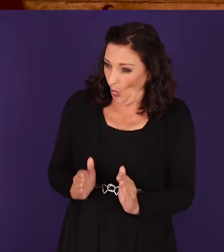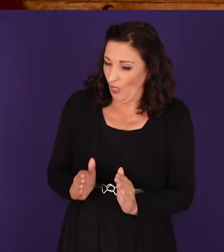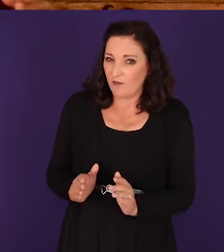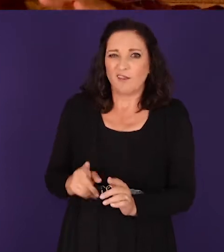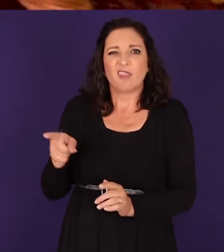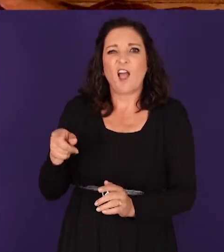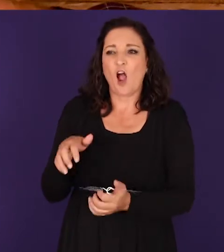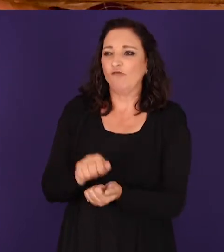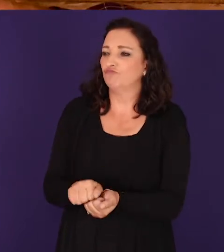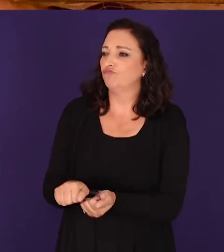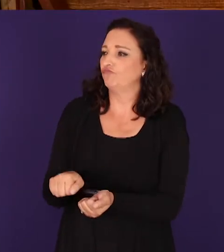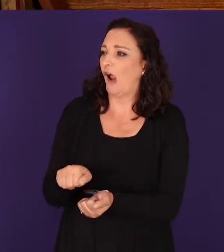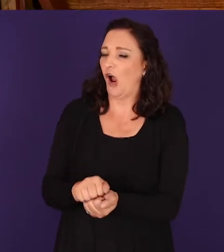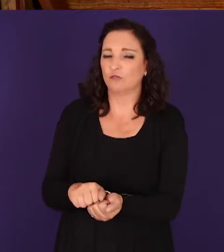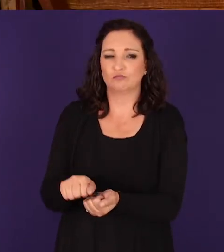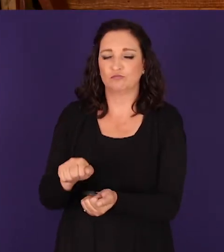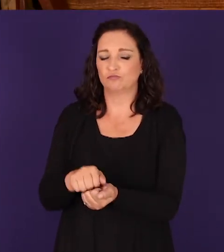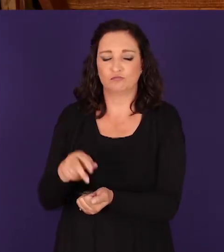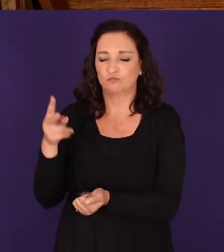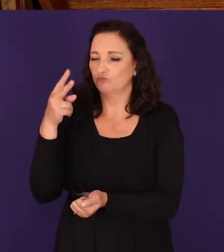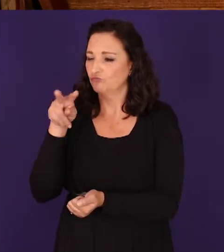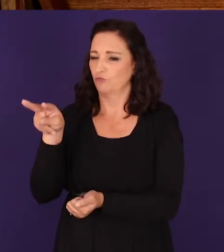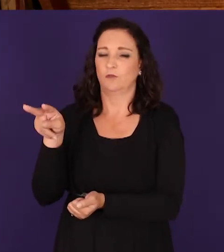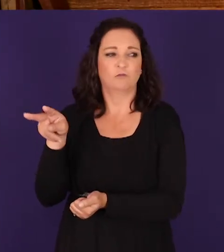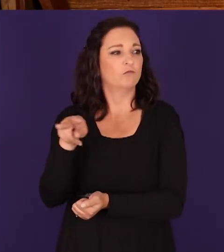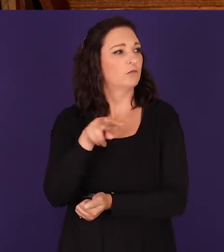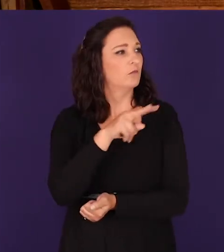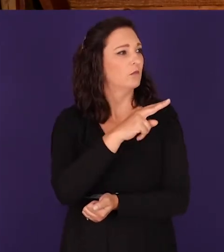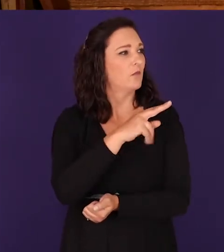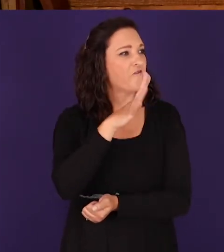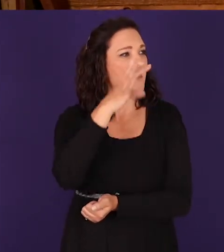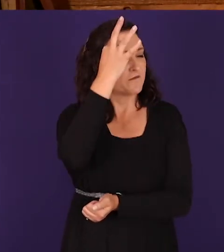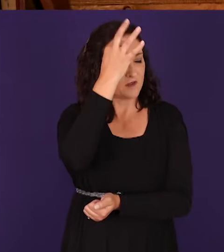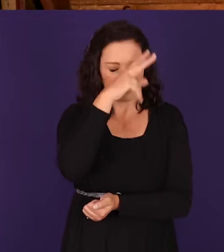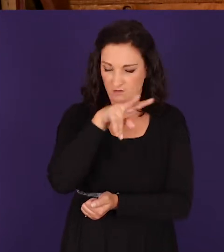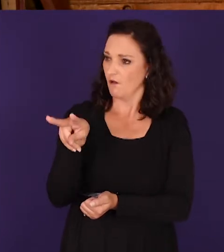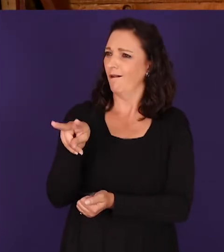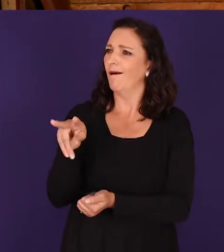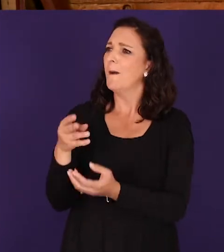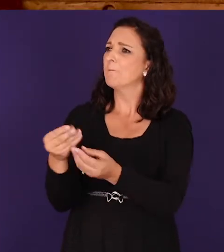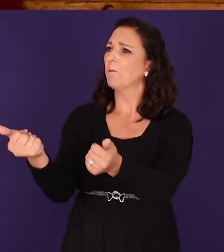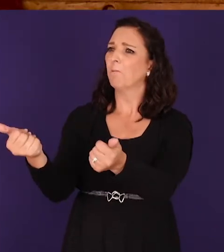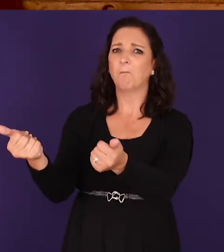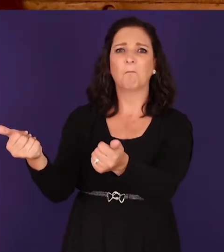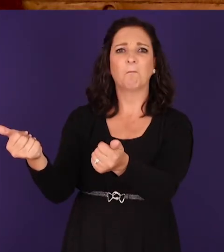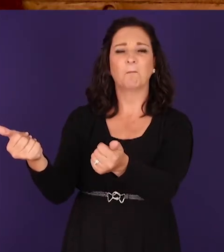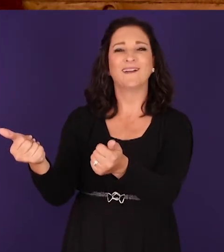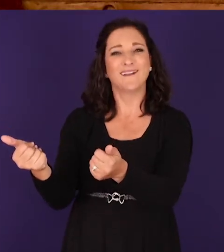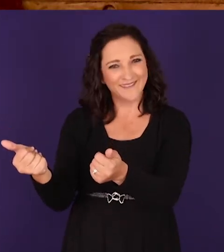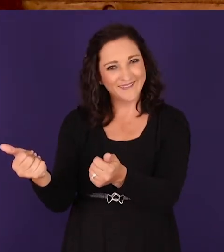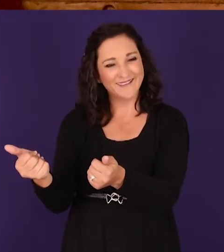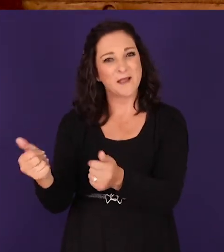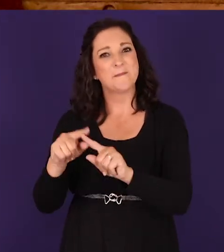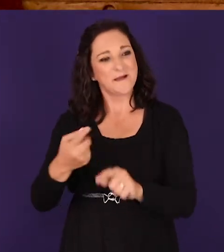and they'll be grazing you look away and you look back in literally five minutes and they go on you and I